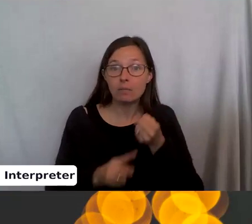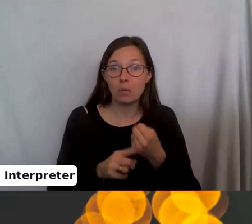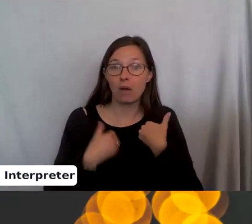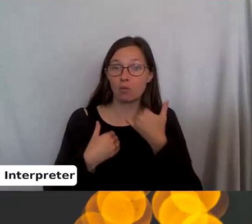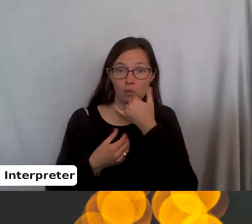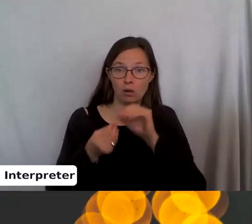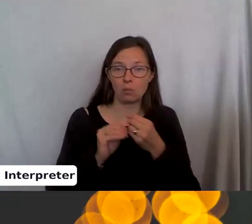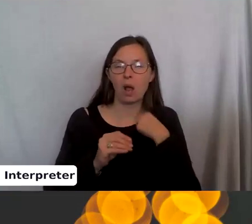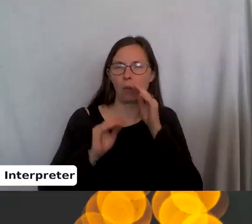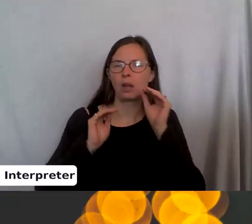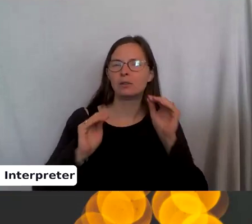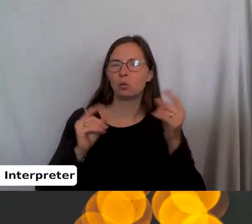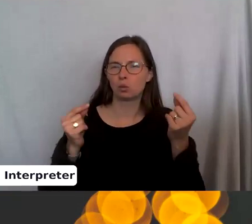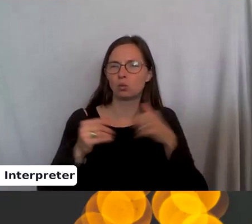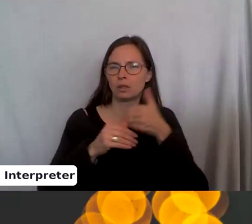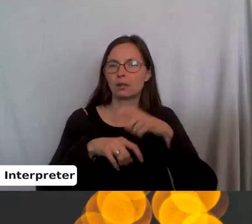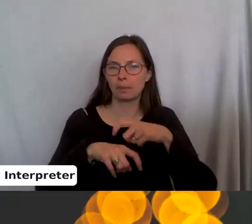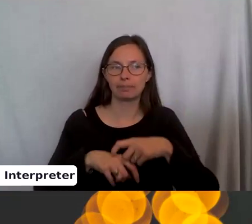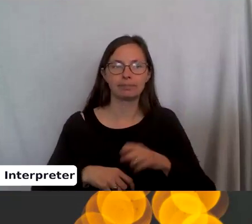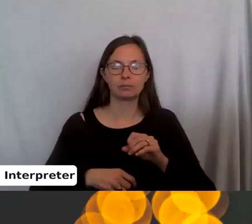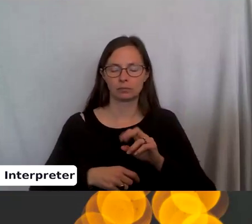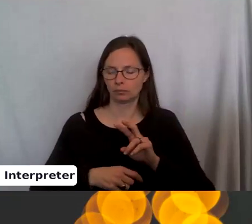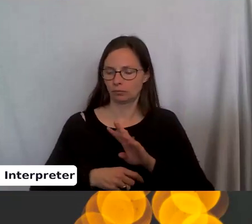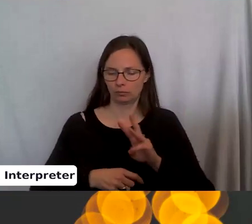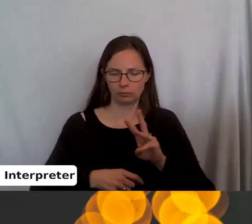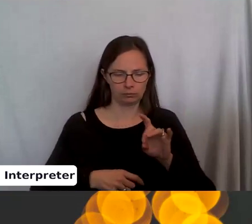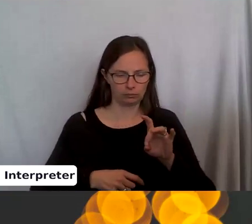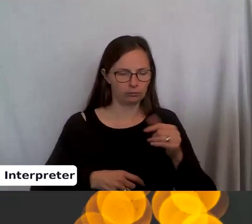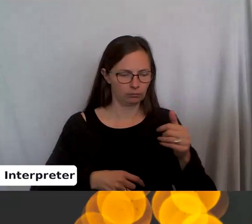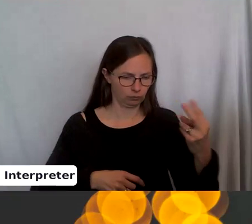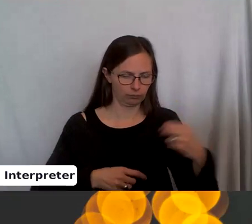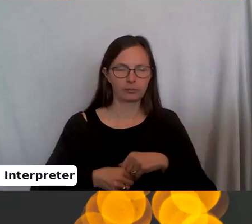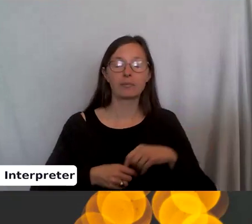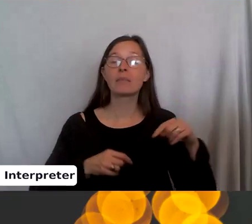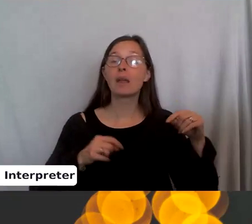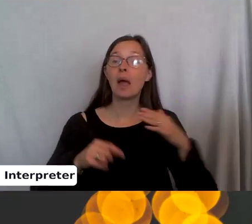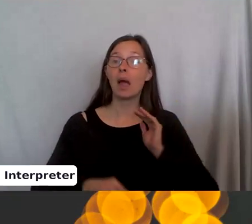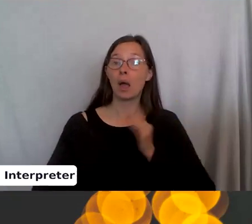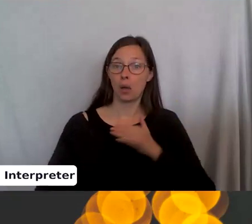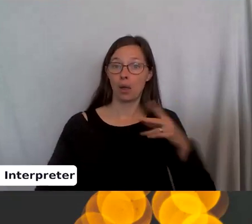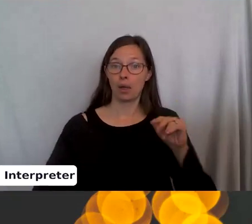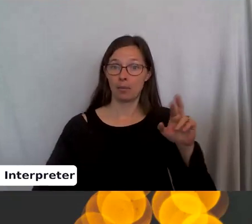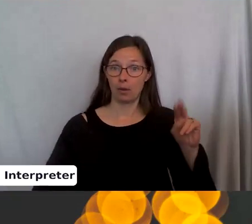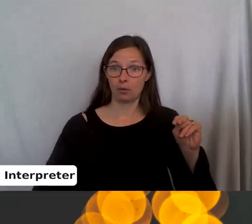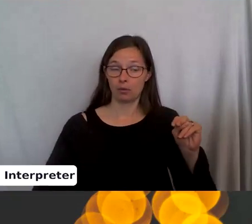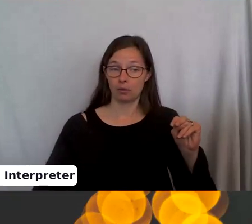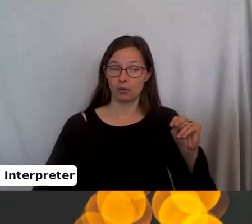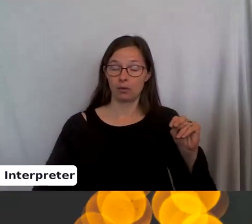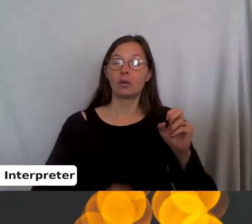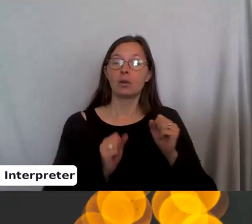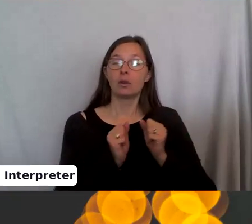number. So 2, 4, 6, 8, 10, 12. This pattern of this